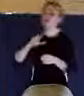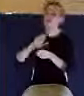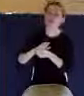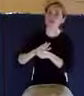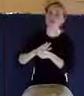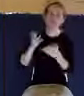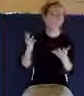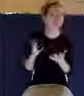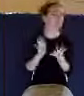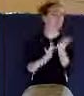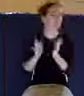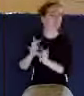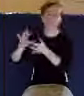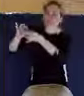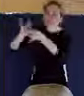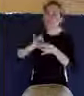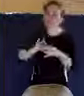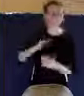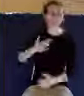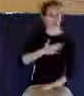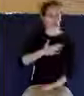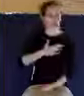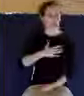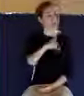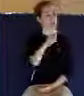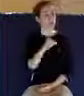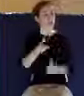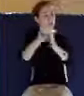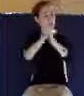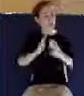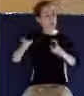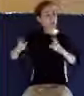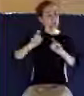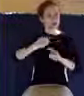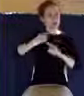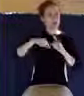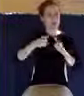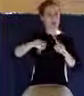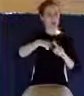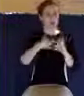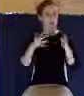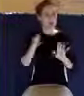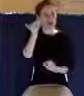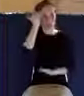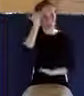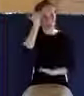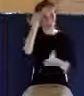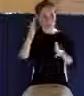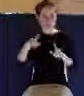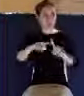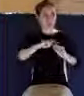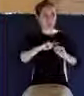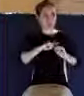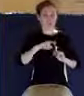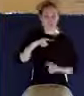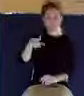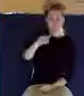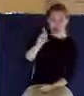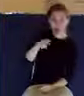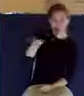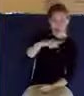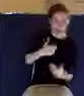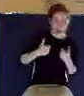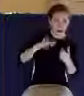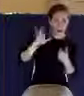our heart that we know that we are saved. Do you have that? Do you know for sure? Do you have that